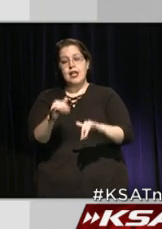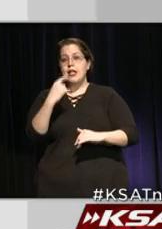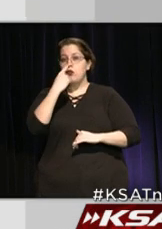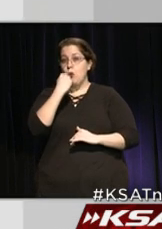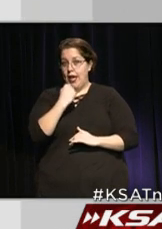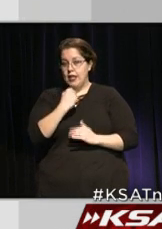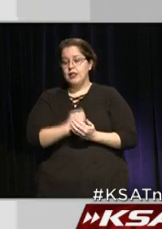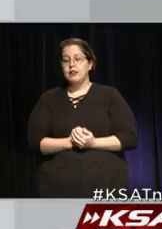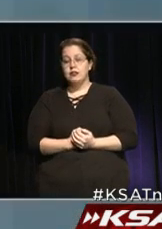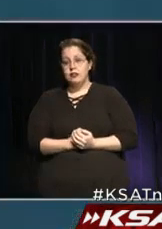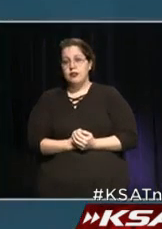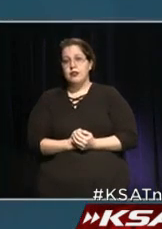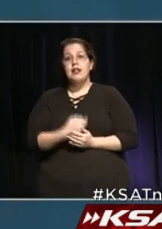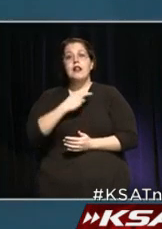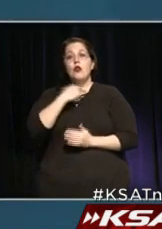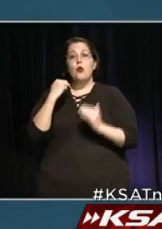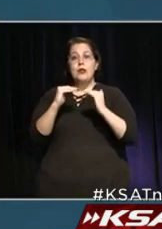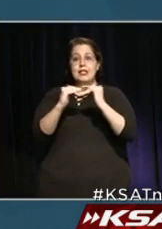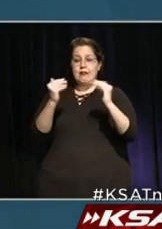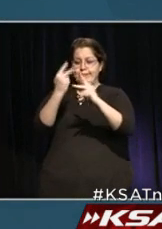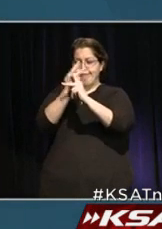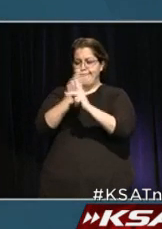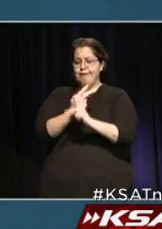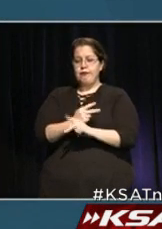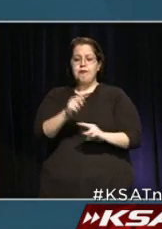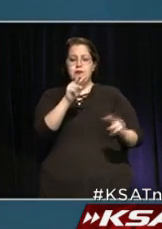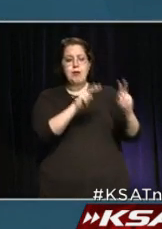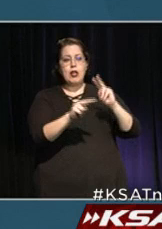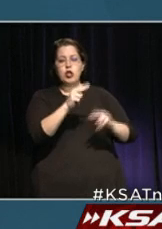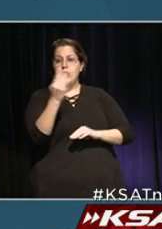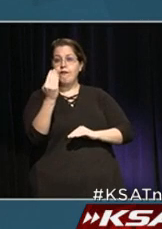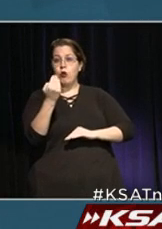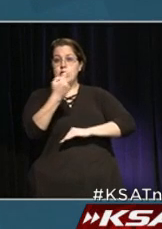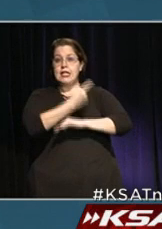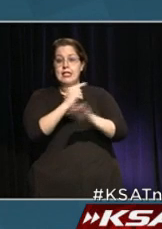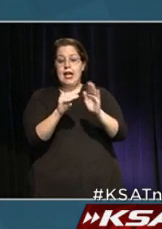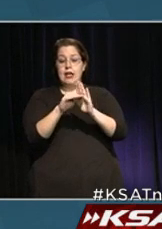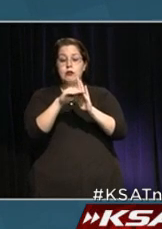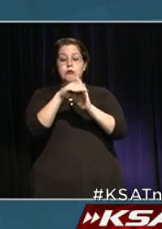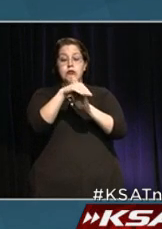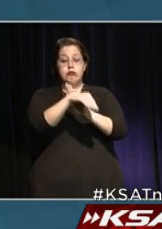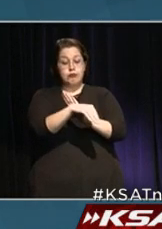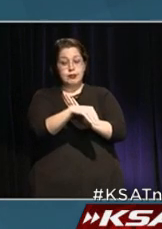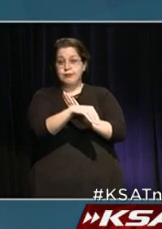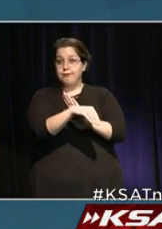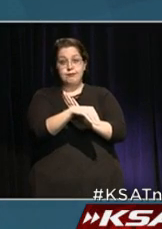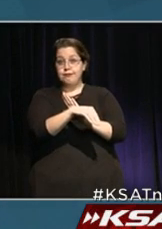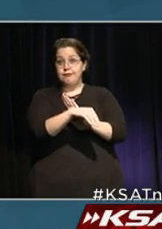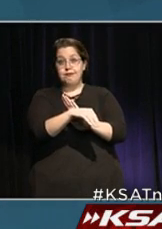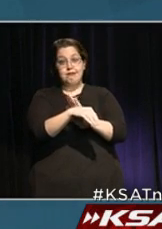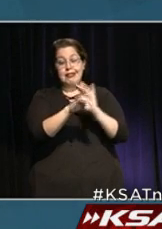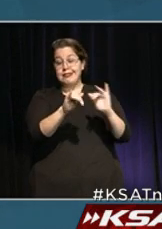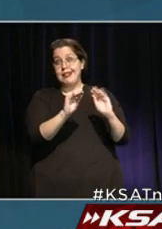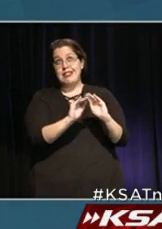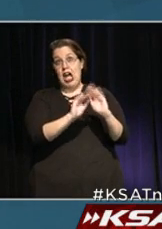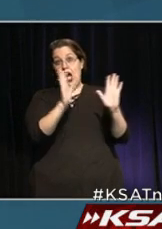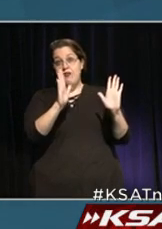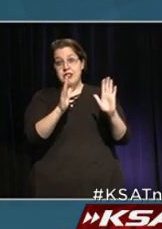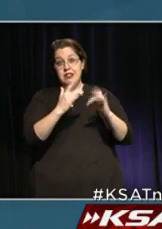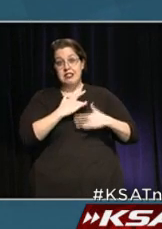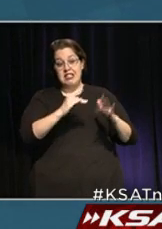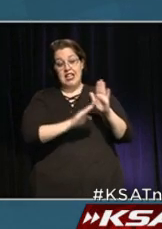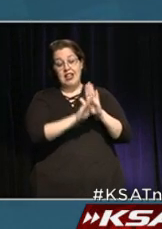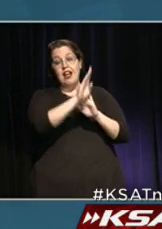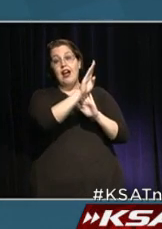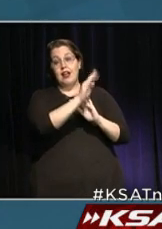zone as well. The risk level is calculated by looking at the 14-day decline, which unfortunately remains obviously in an upward trend.